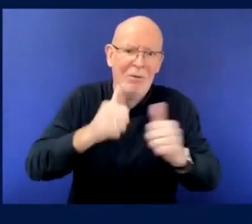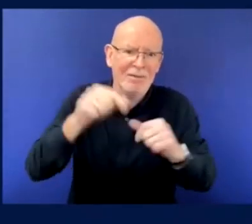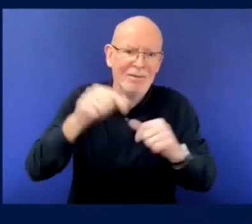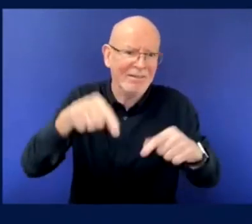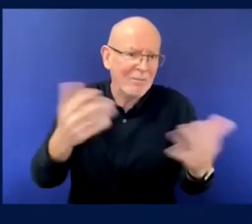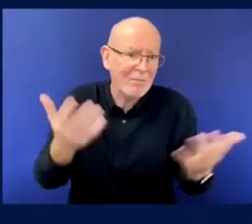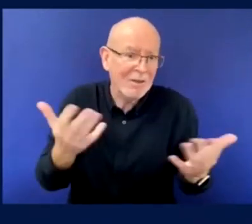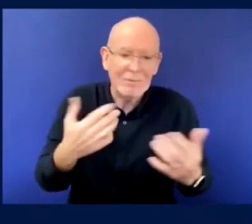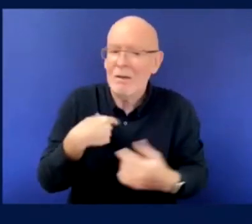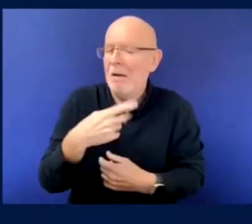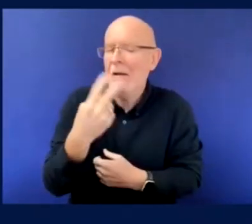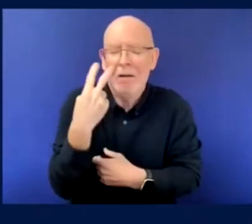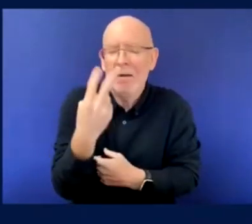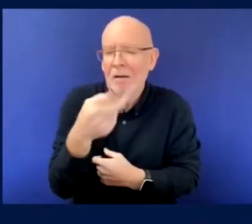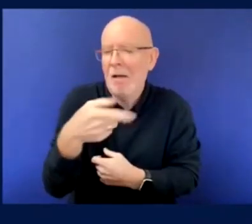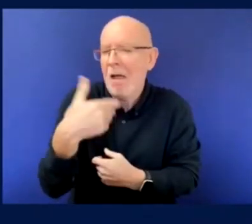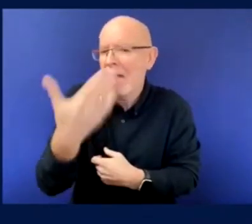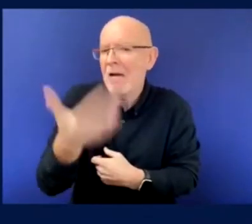see you again.